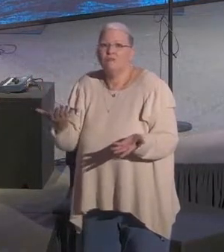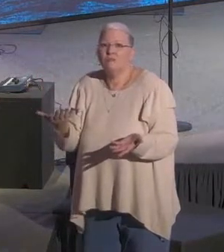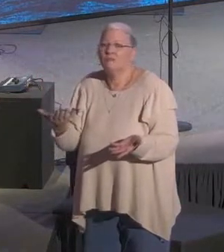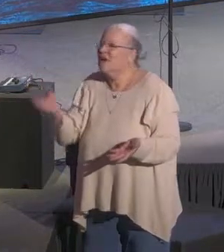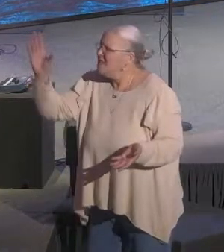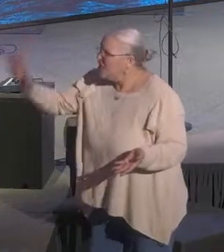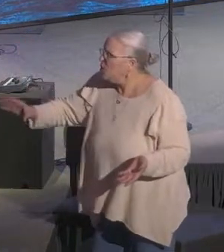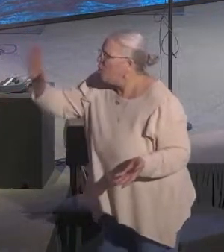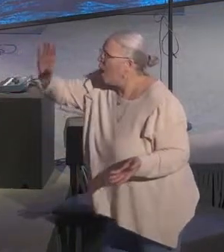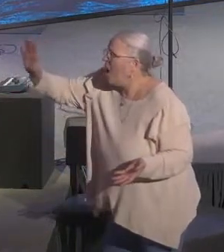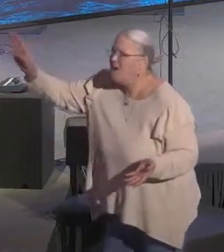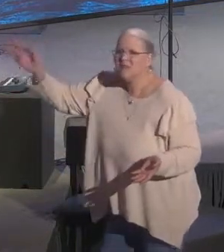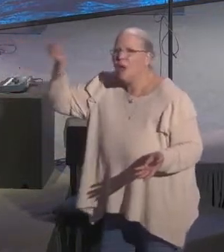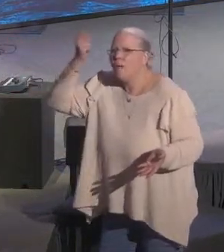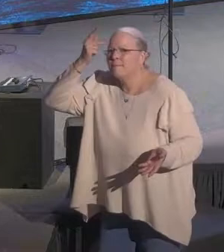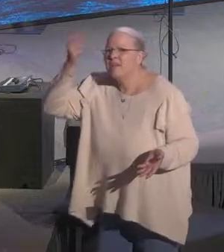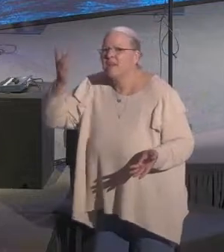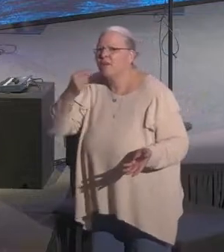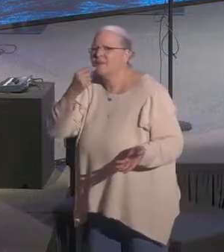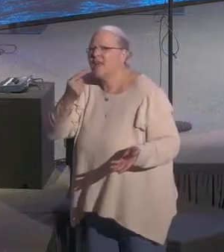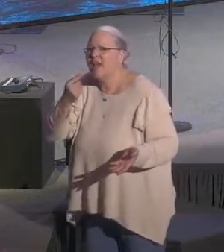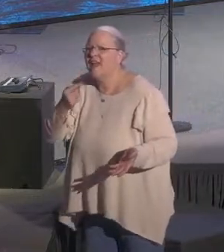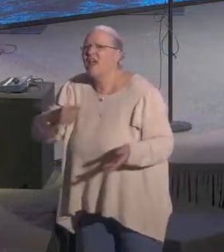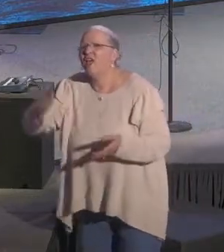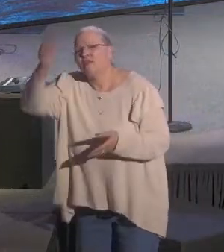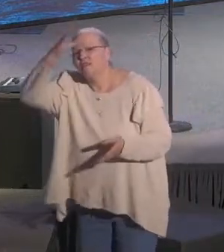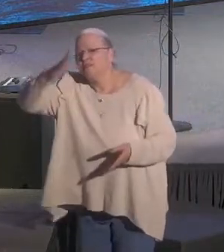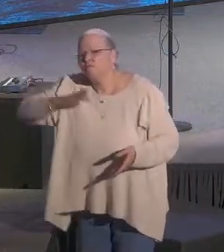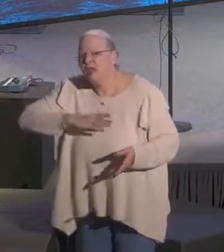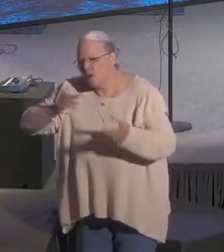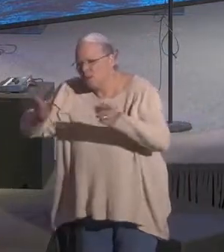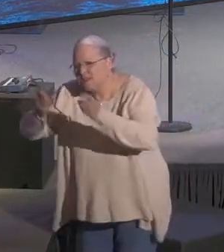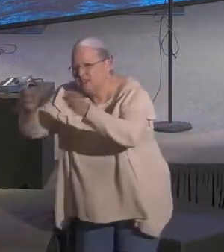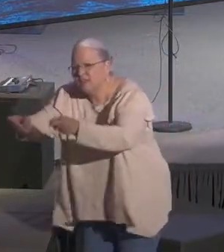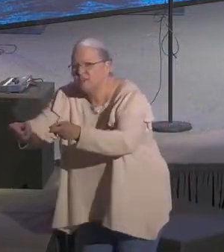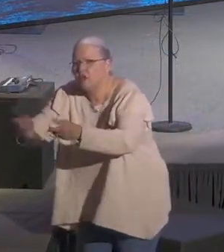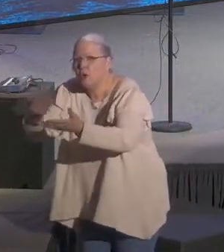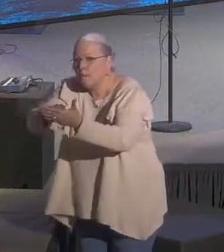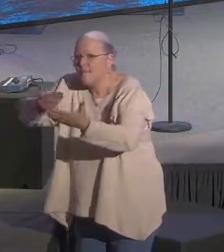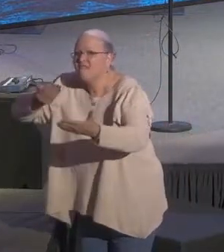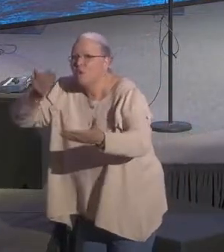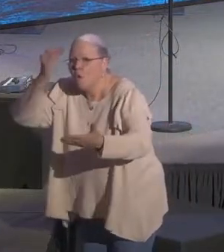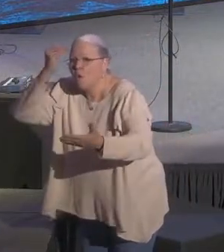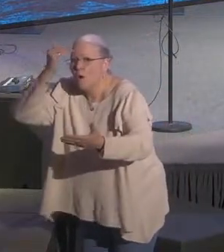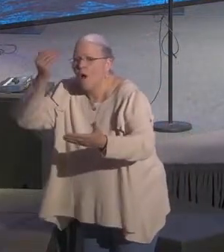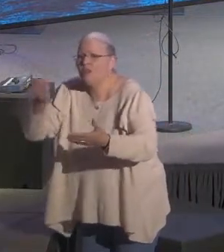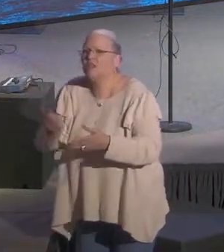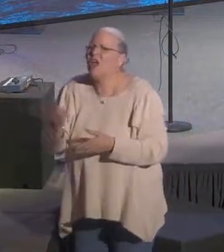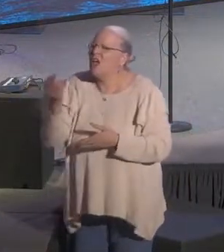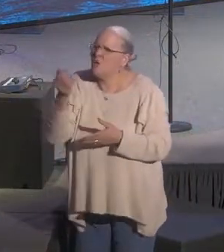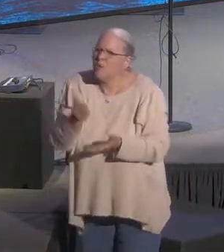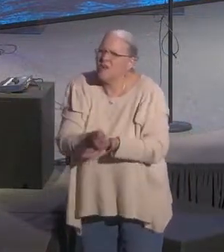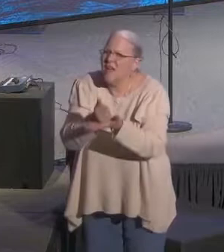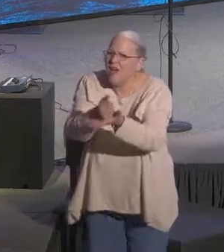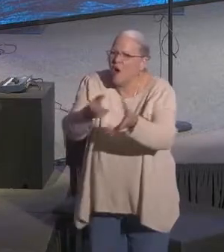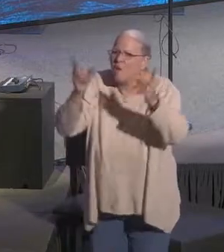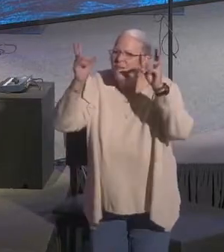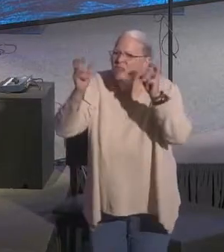This man, Peter said, was handed over to you by God's deliberate plan and foreknowledge, and you, with the help of wicked men,